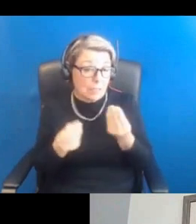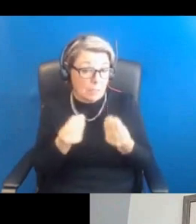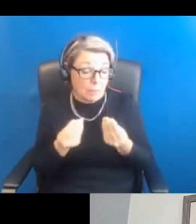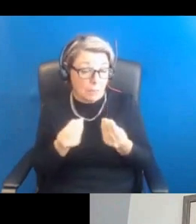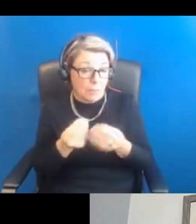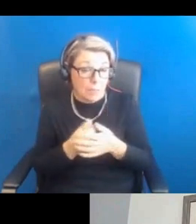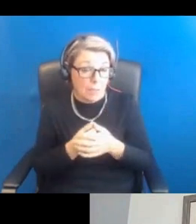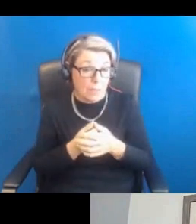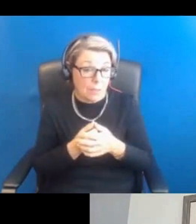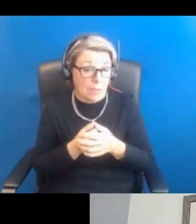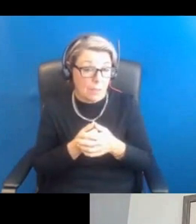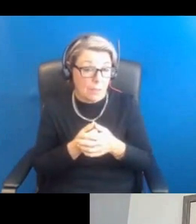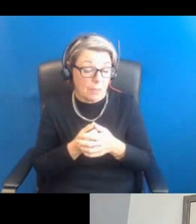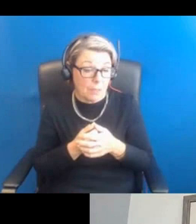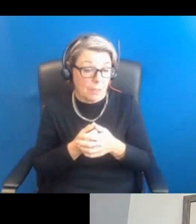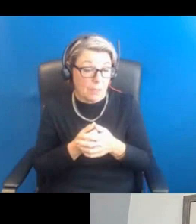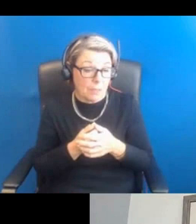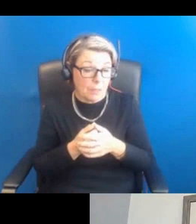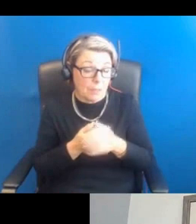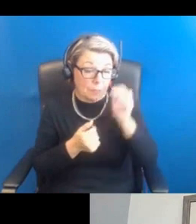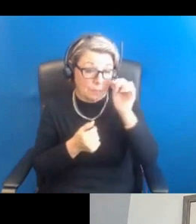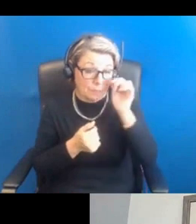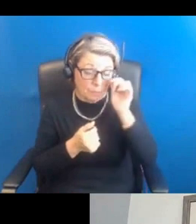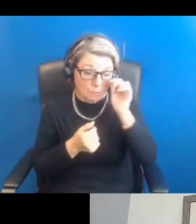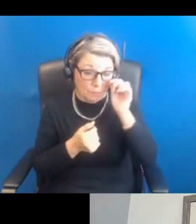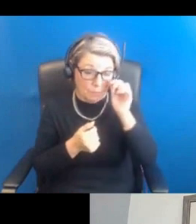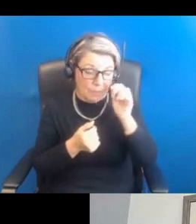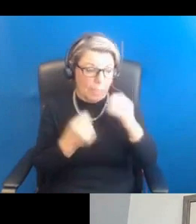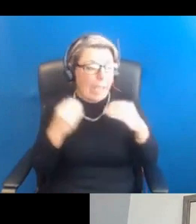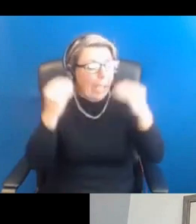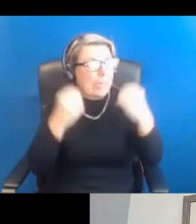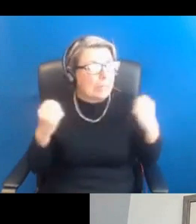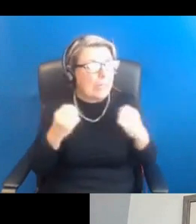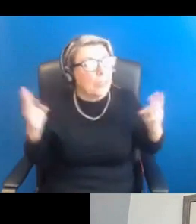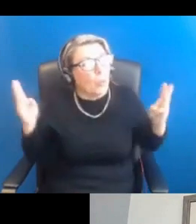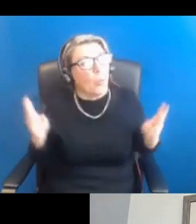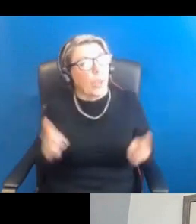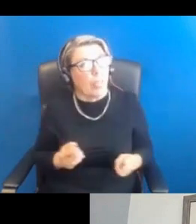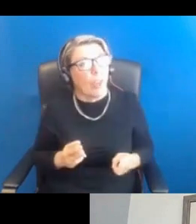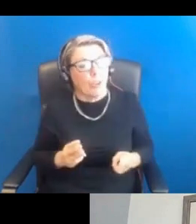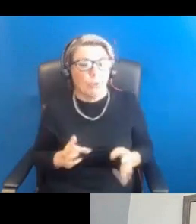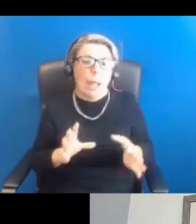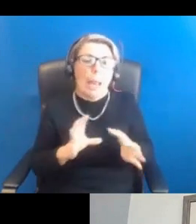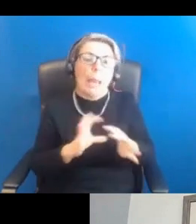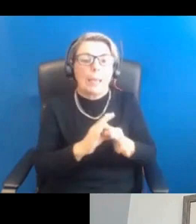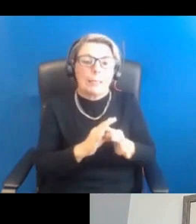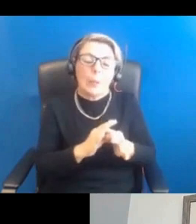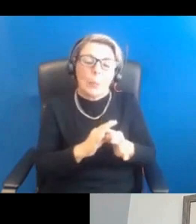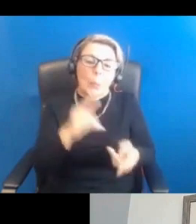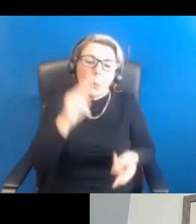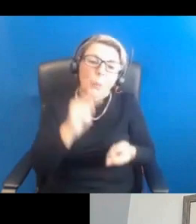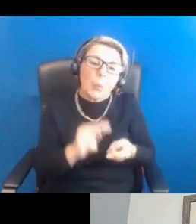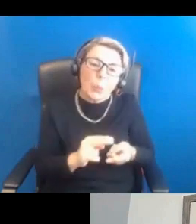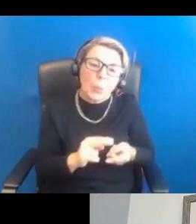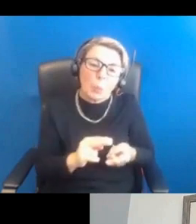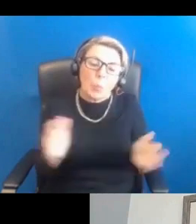weighs higher? I suppose exercise and weight loss come together. But, you know, are there any studies that indicate,